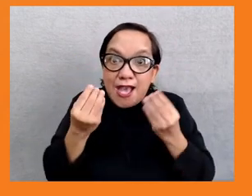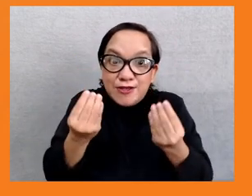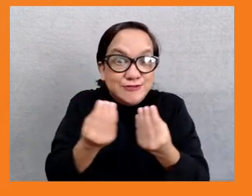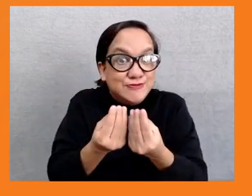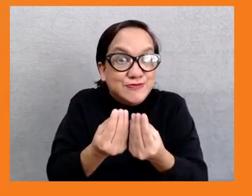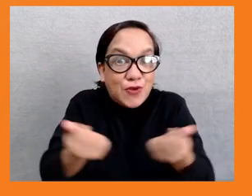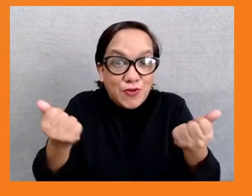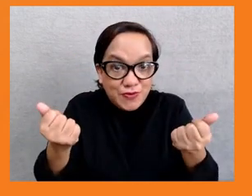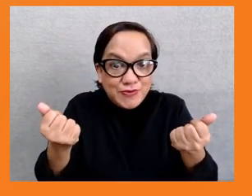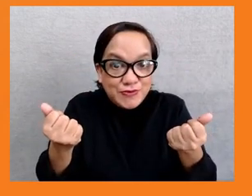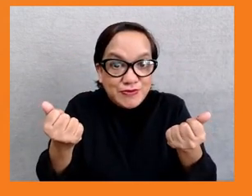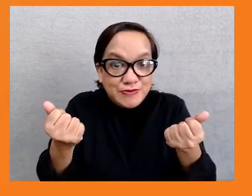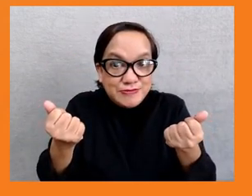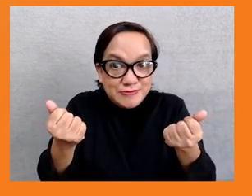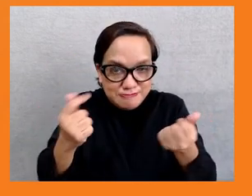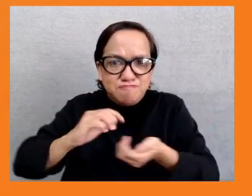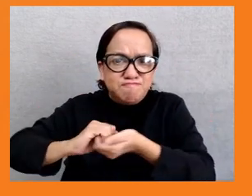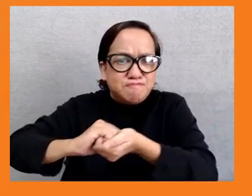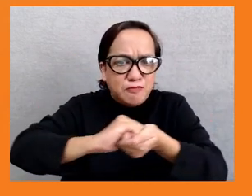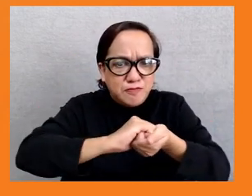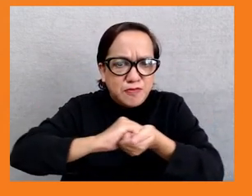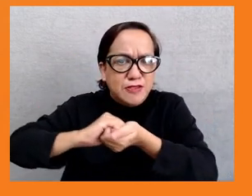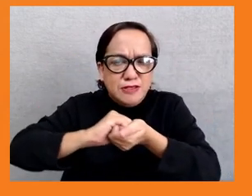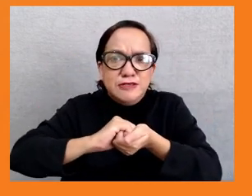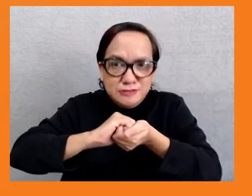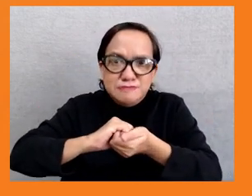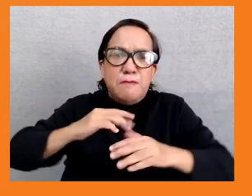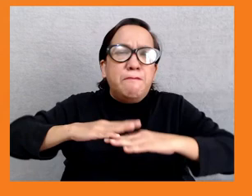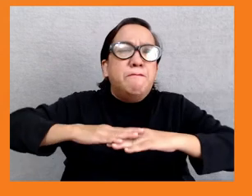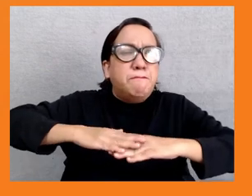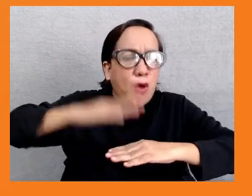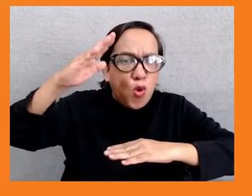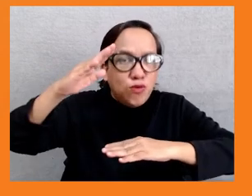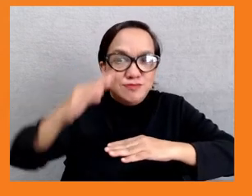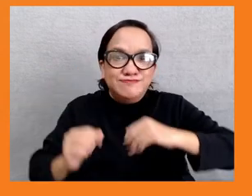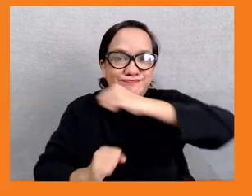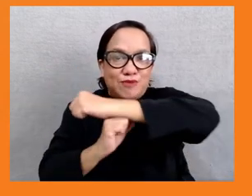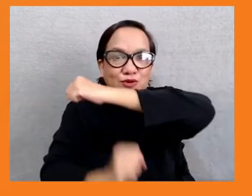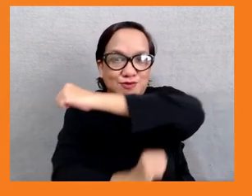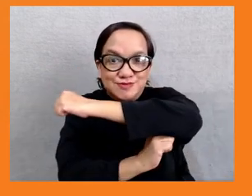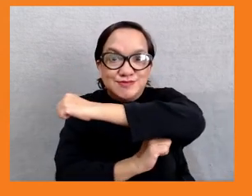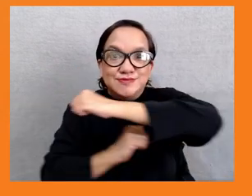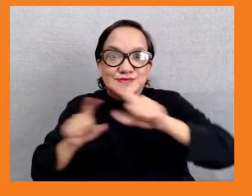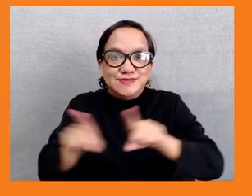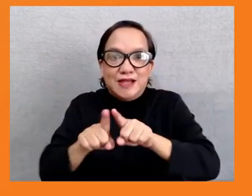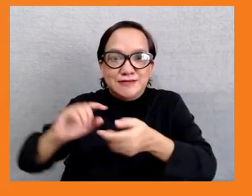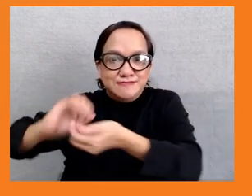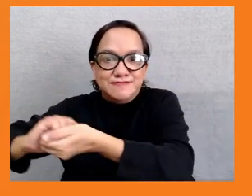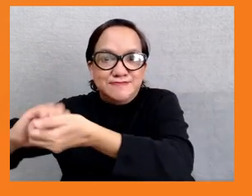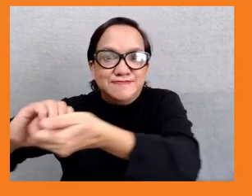continue to build upon this foundation and we look forward to many more years of cooperation with you. Thank you very much.